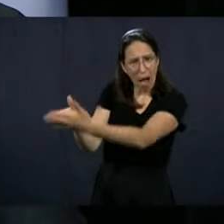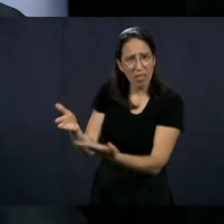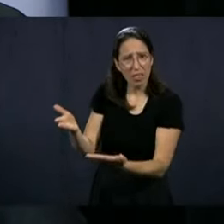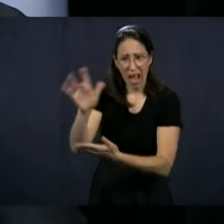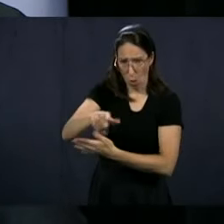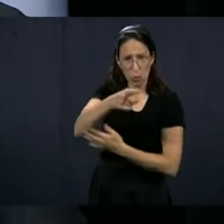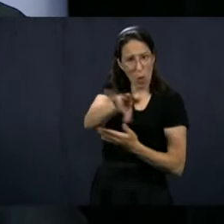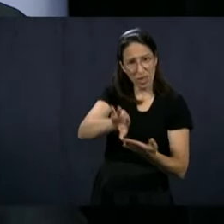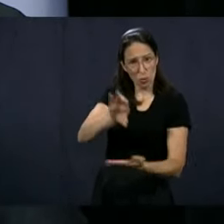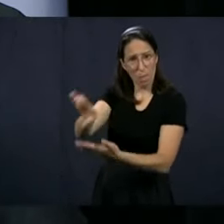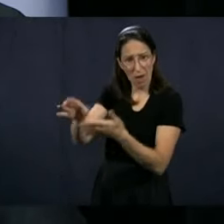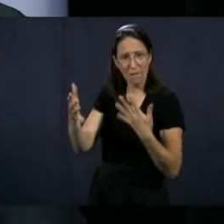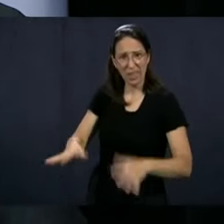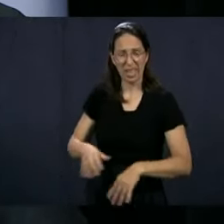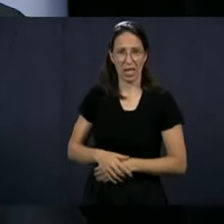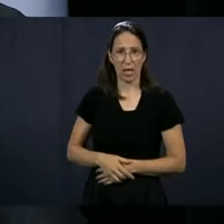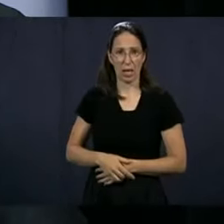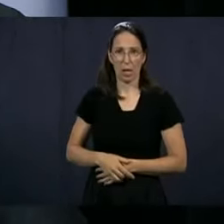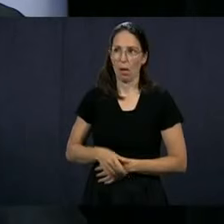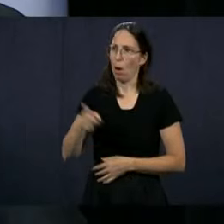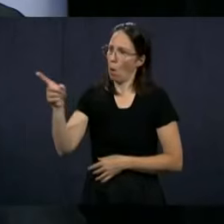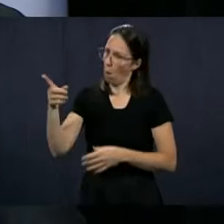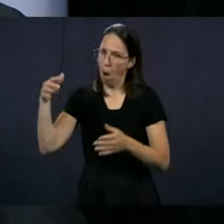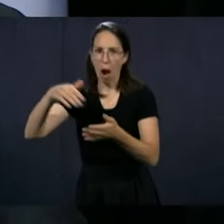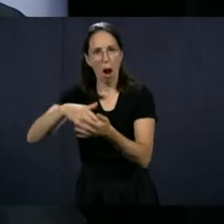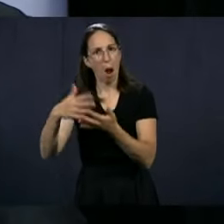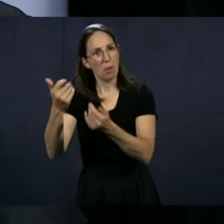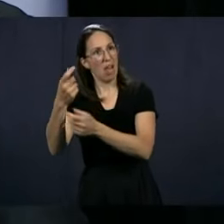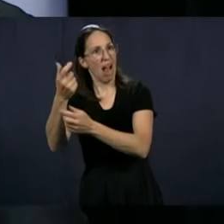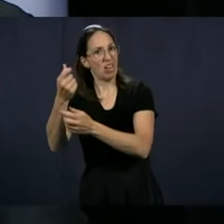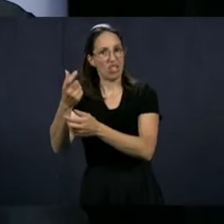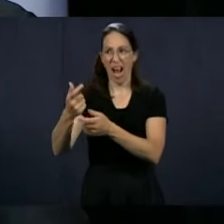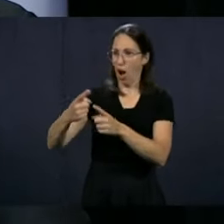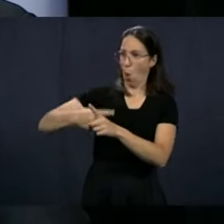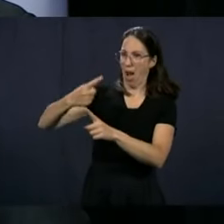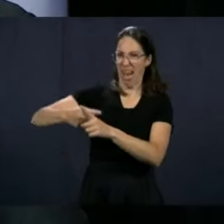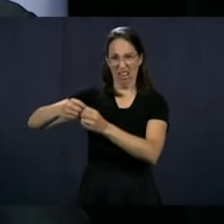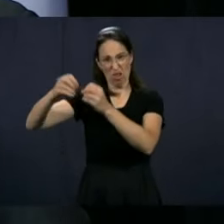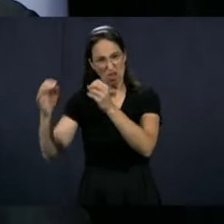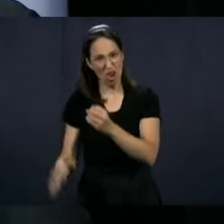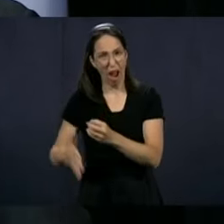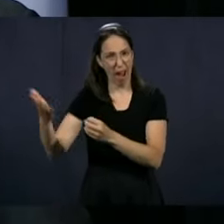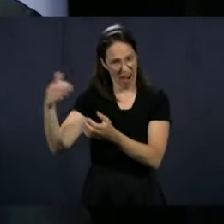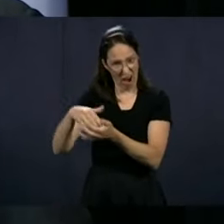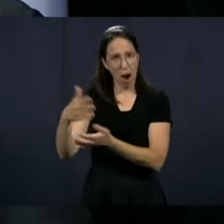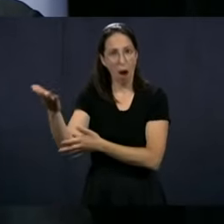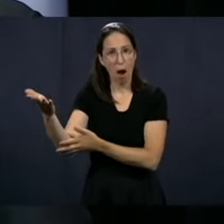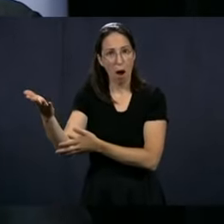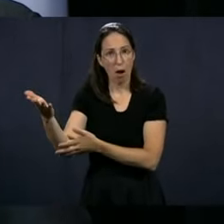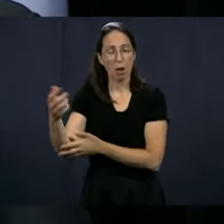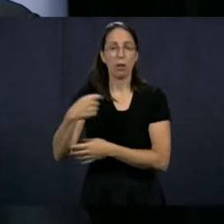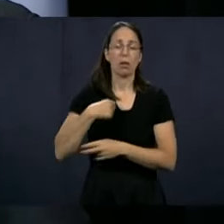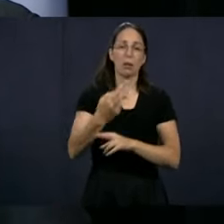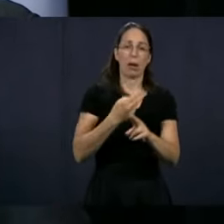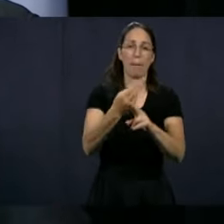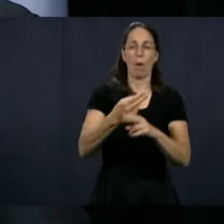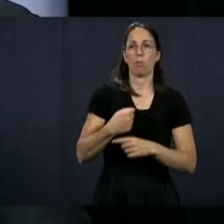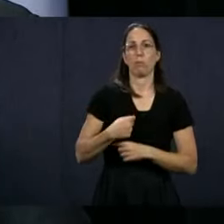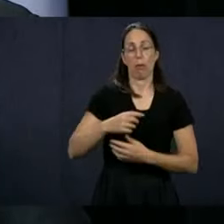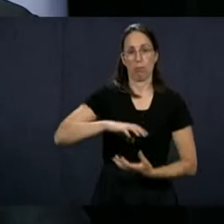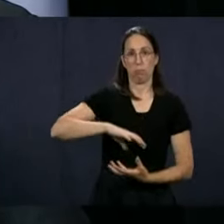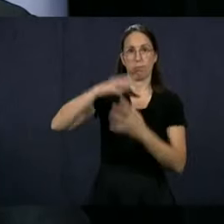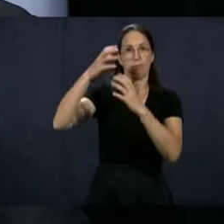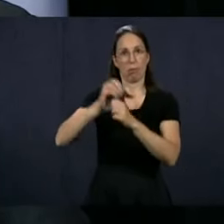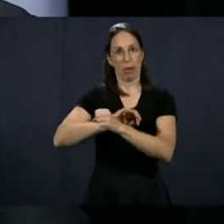now to get through the crisis, but they are still asking for those big amounts. Well, listen, we just went through a crisis.